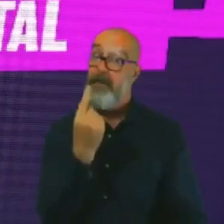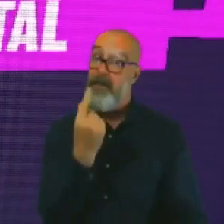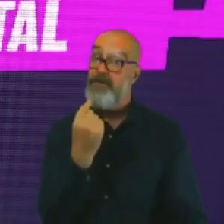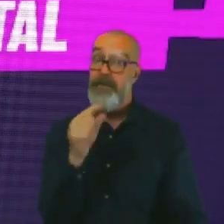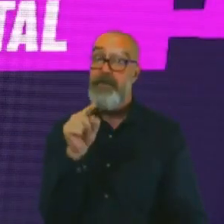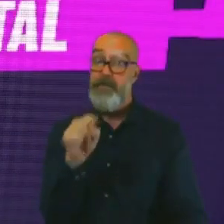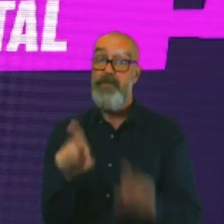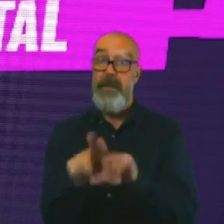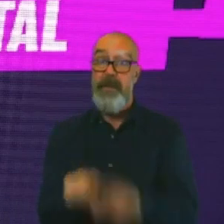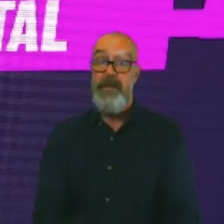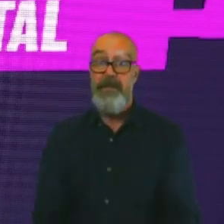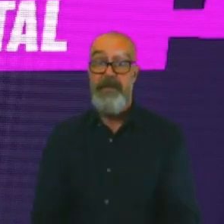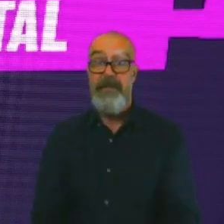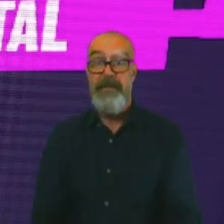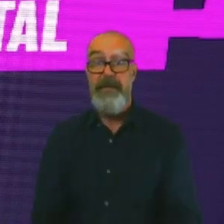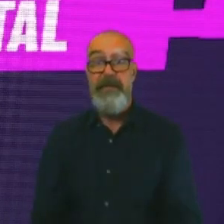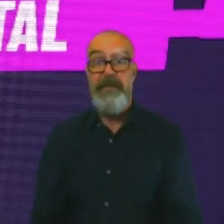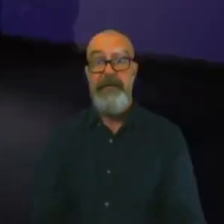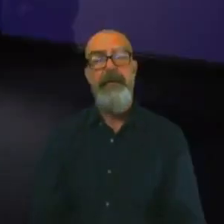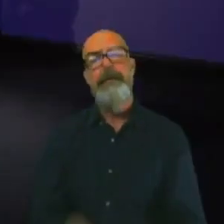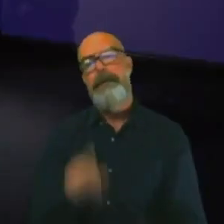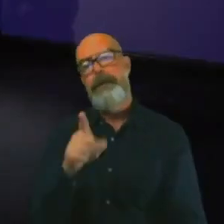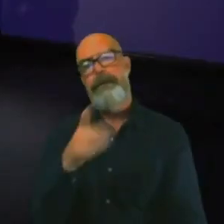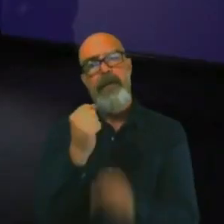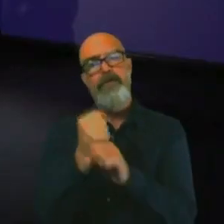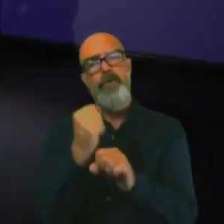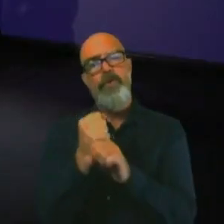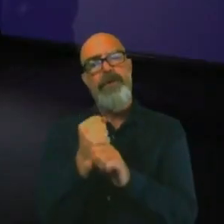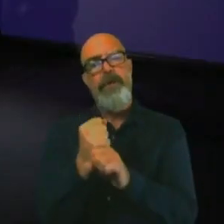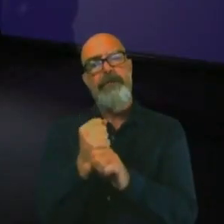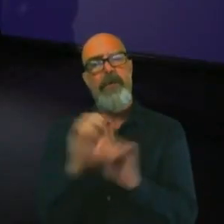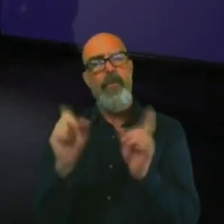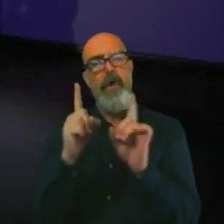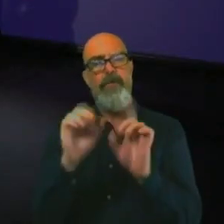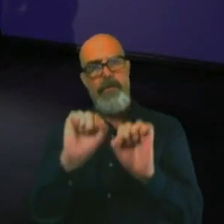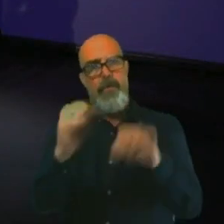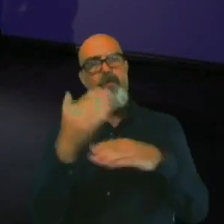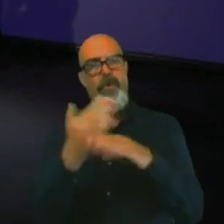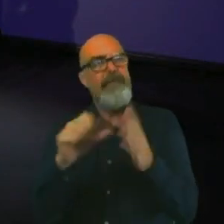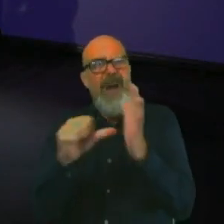let's find out about Georgia's hardest part of her job and why.